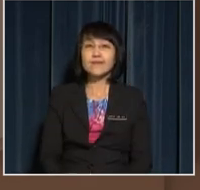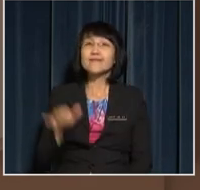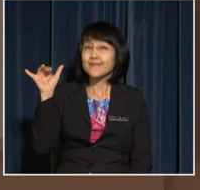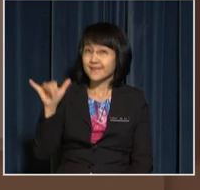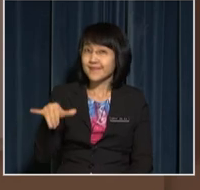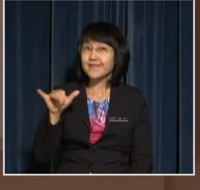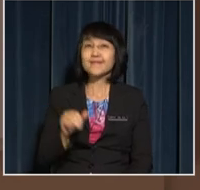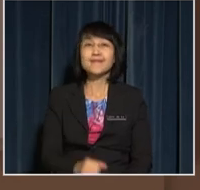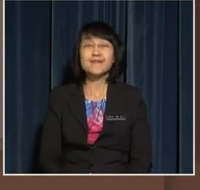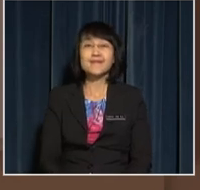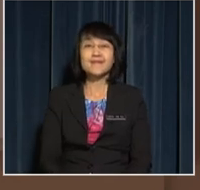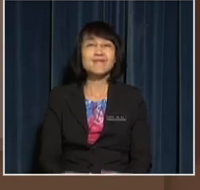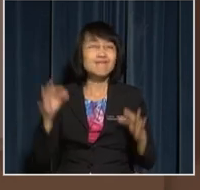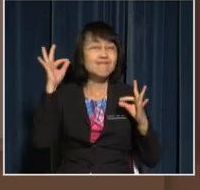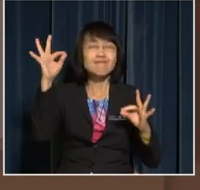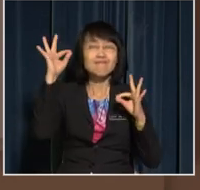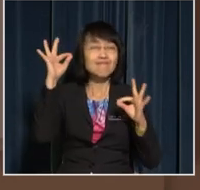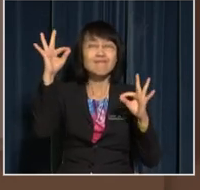Yes! Excellent!